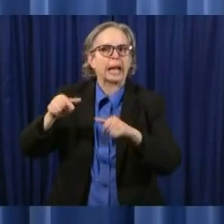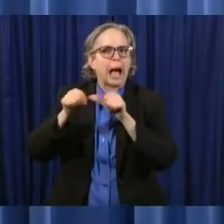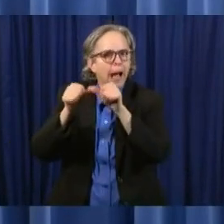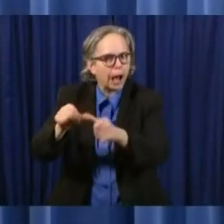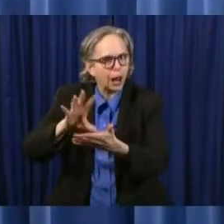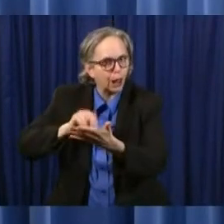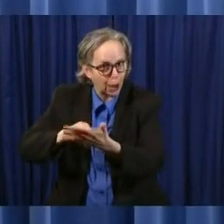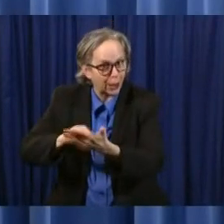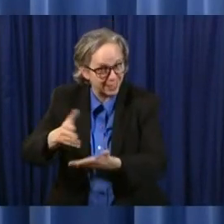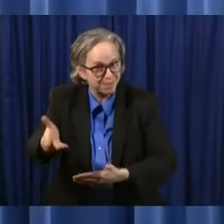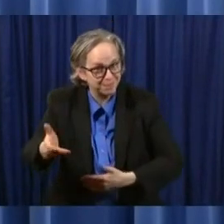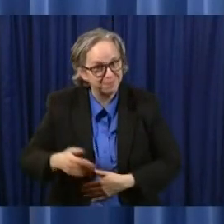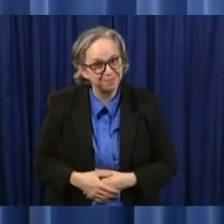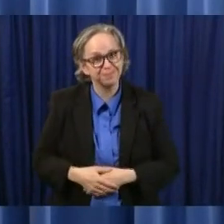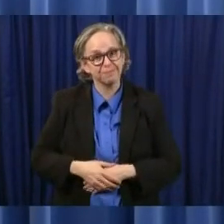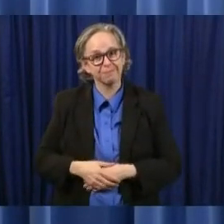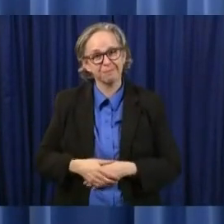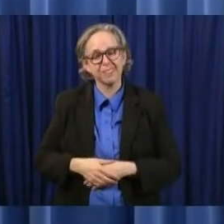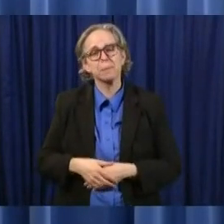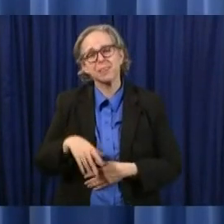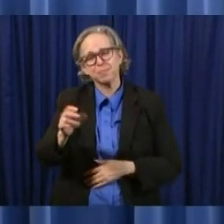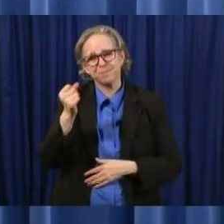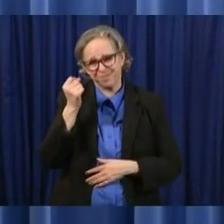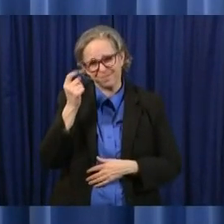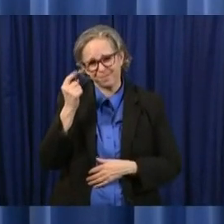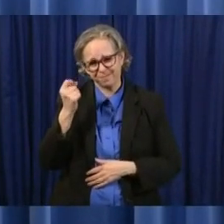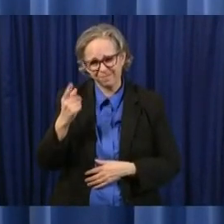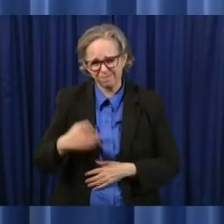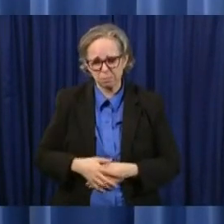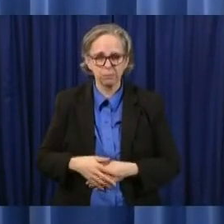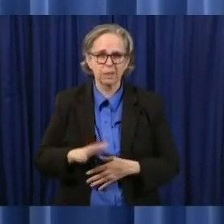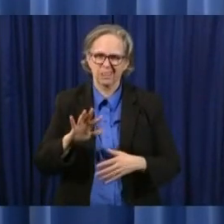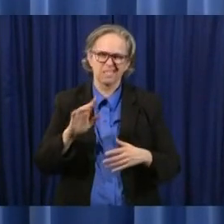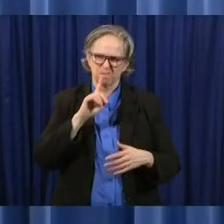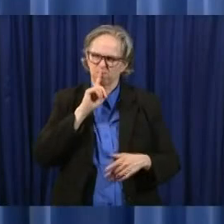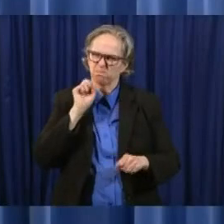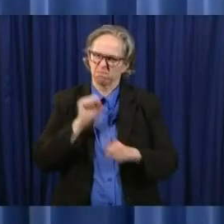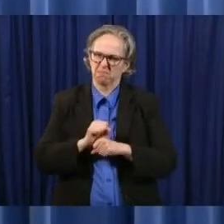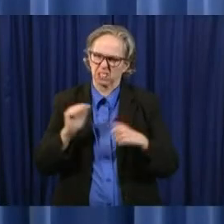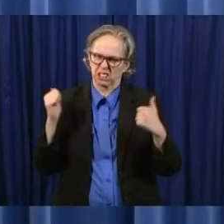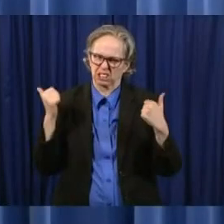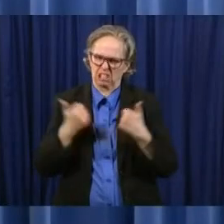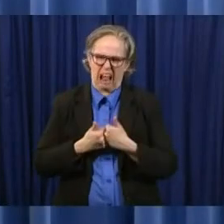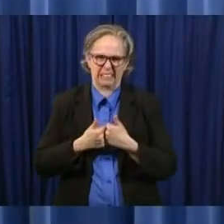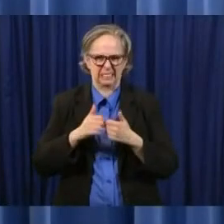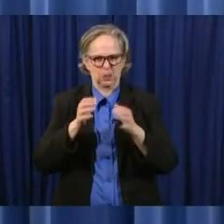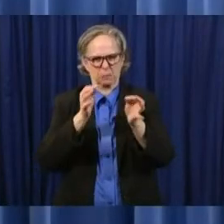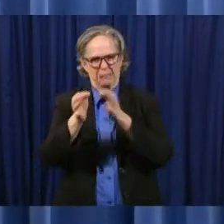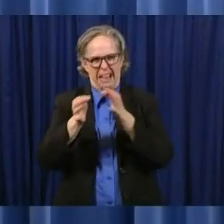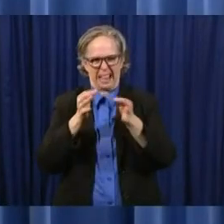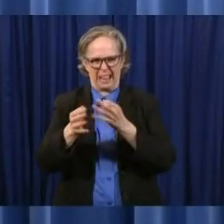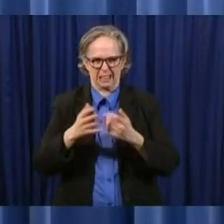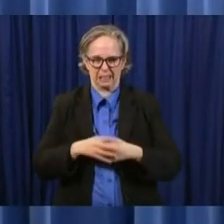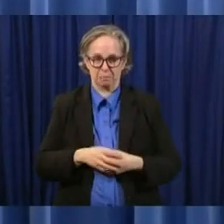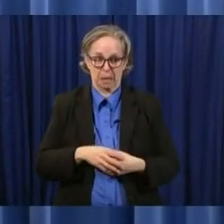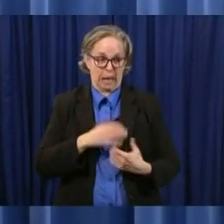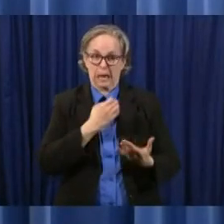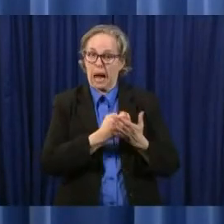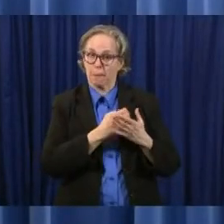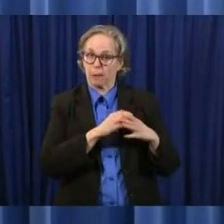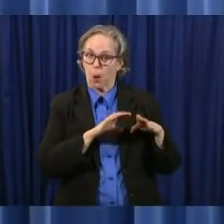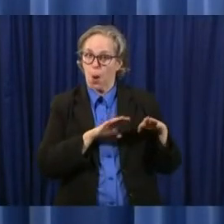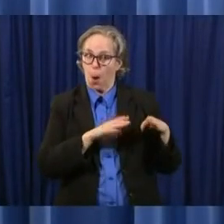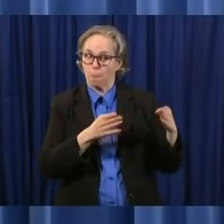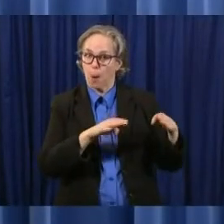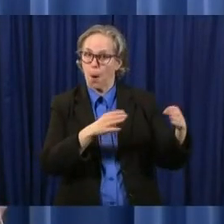and we talked about before one of the challenge is as we open up the economy as we move forward and we know